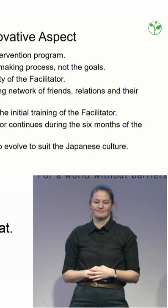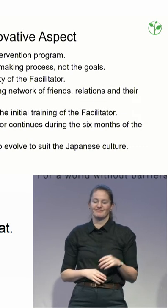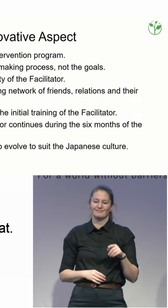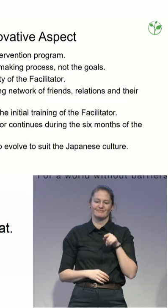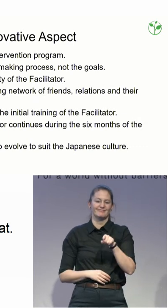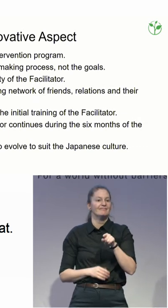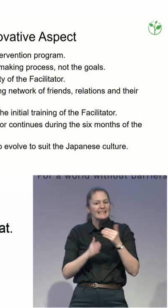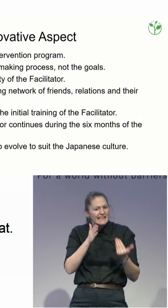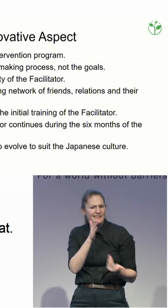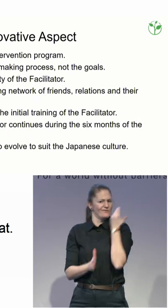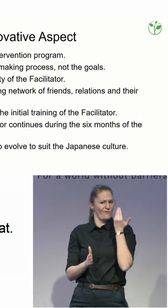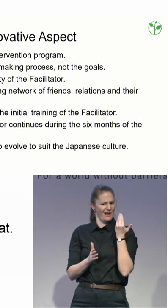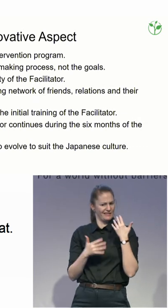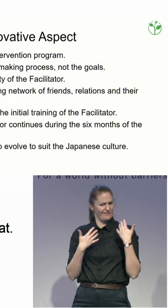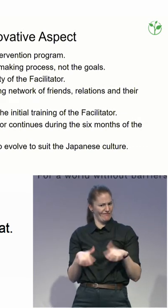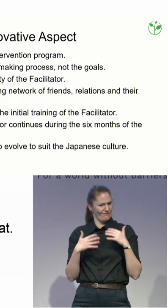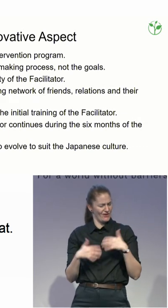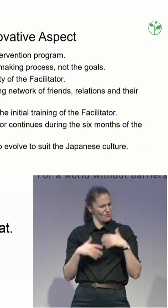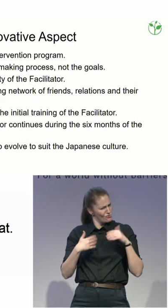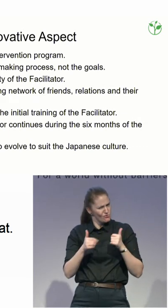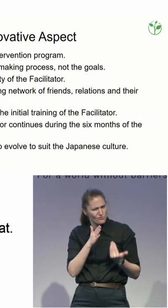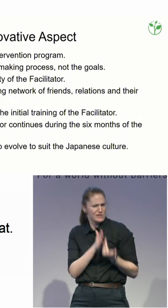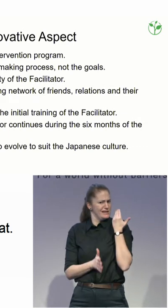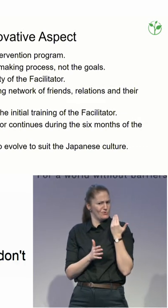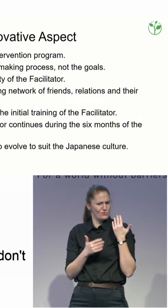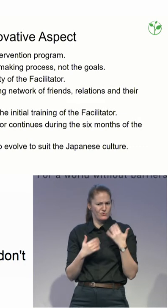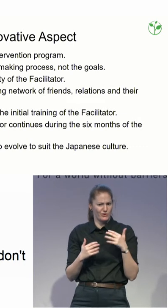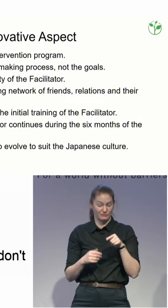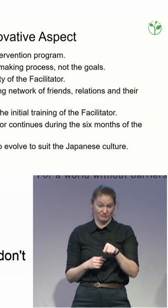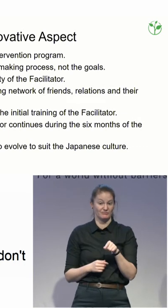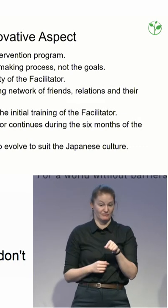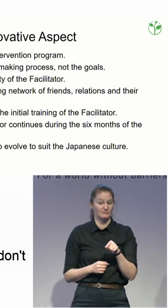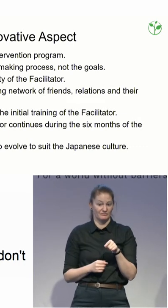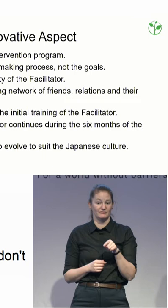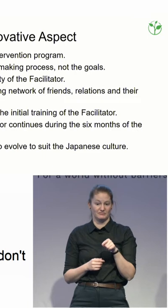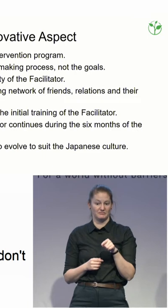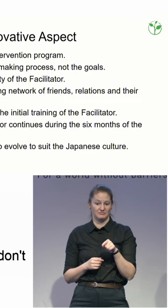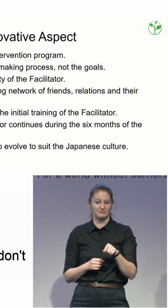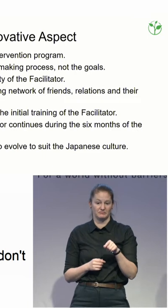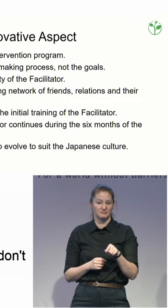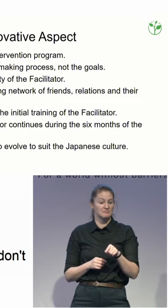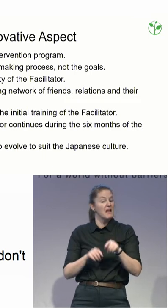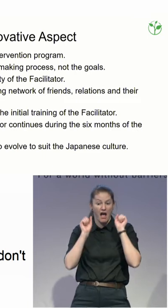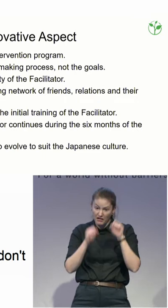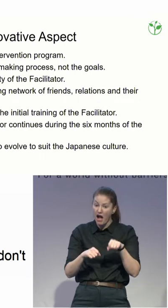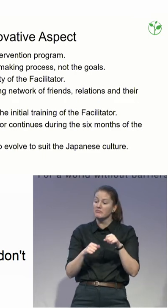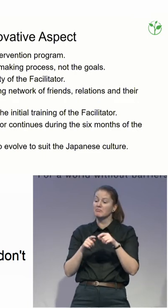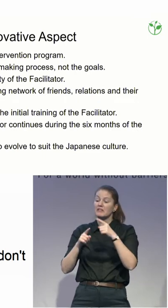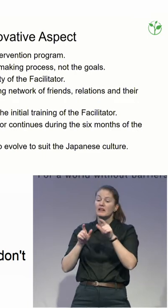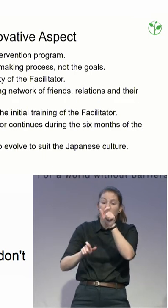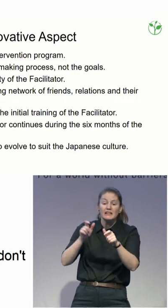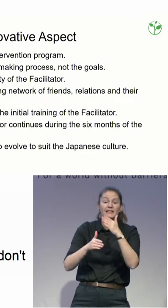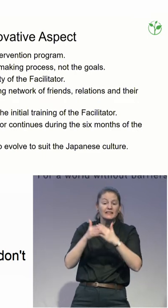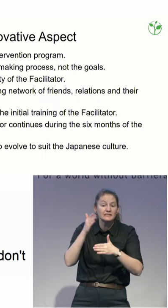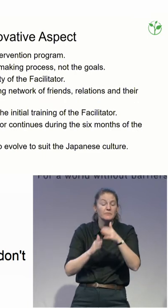target someone, a facilitator that's working with people with Down syndrome, or mental health, or any of those sorts of things.